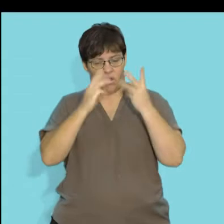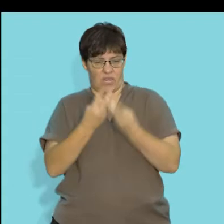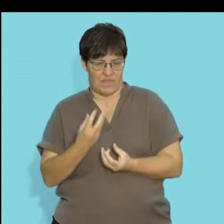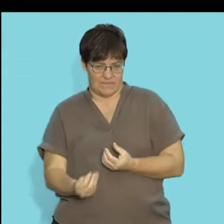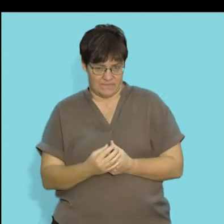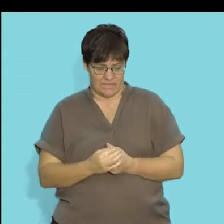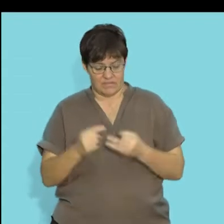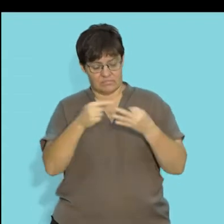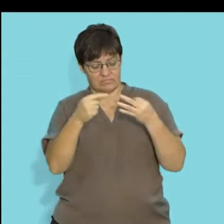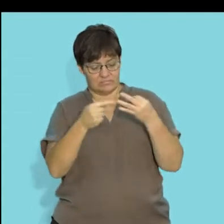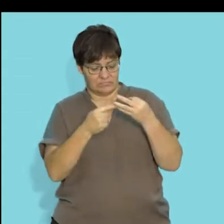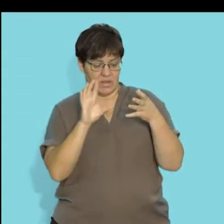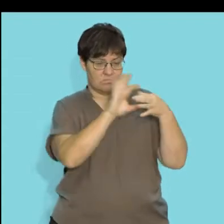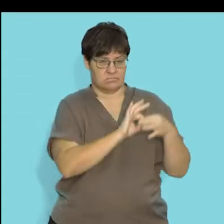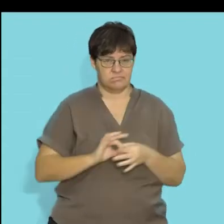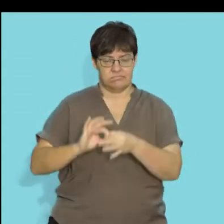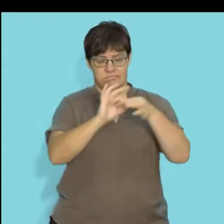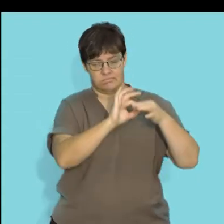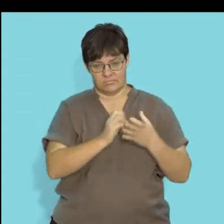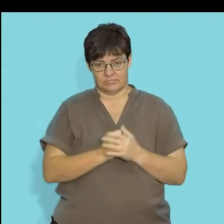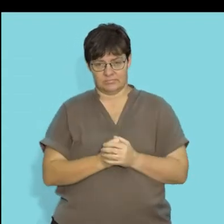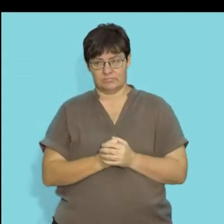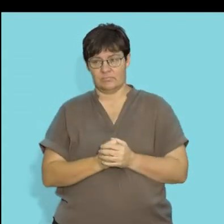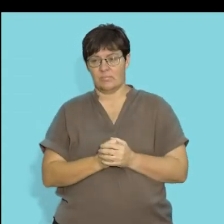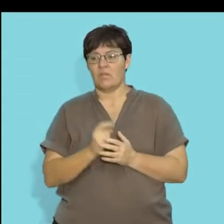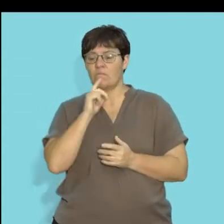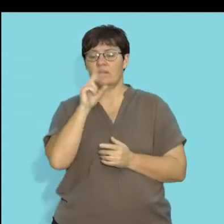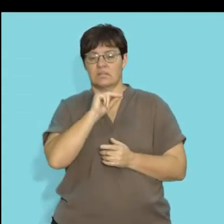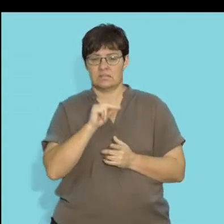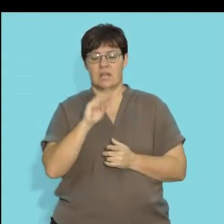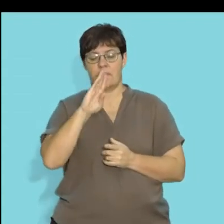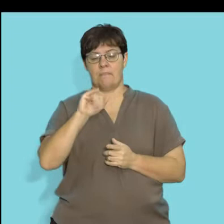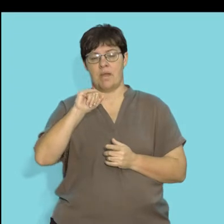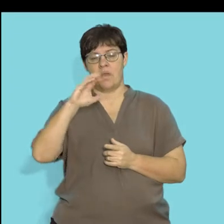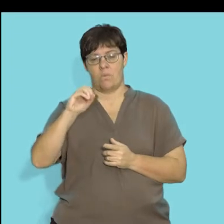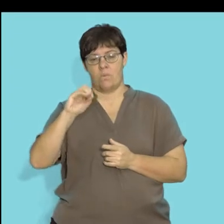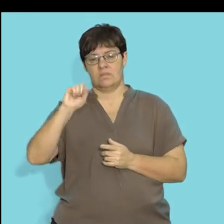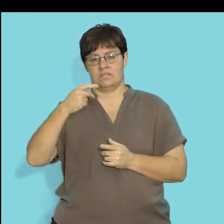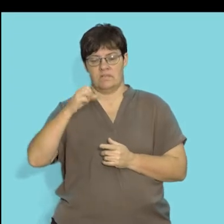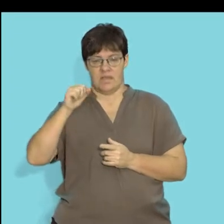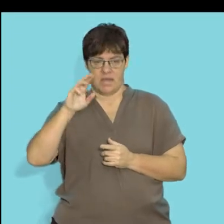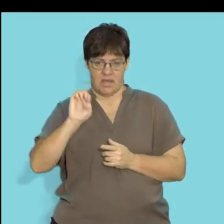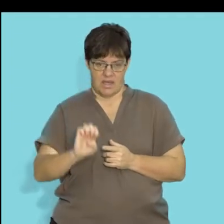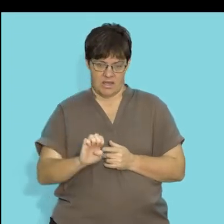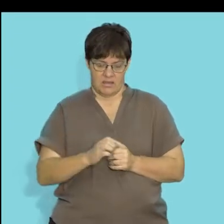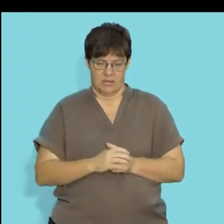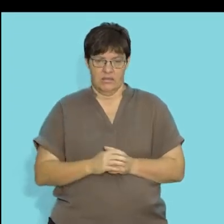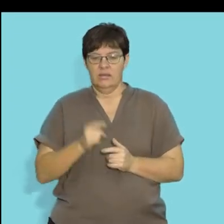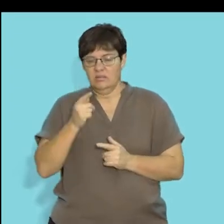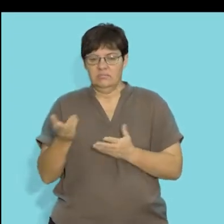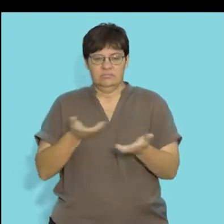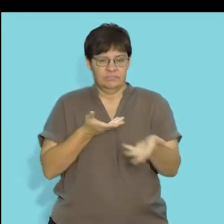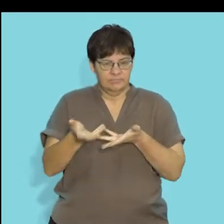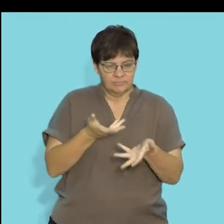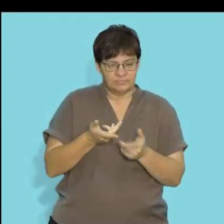interconnectedness of three spheres that we often refer to as when we talk about the biosphere. The